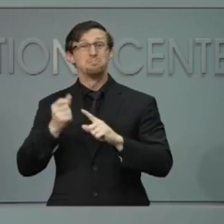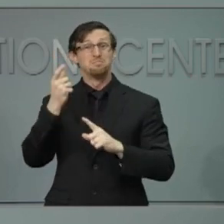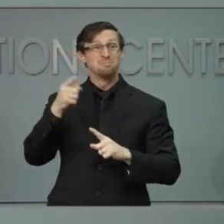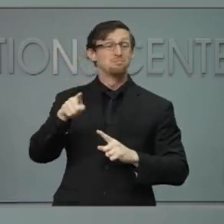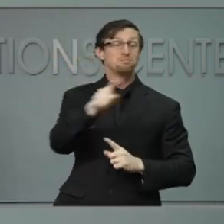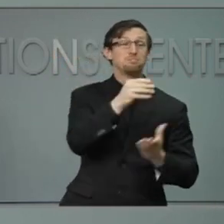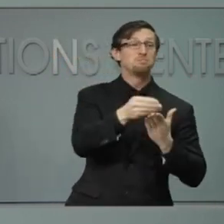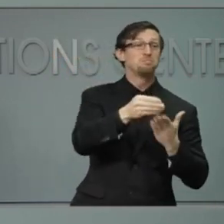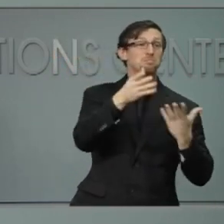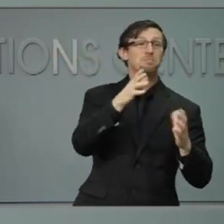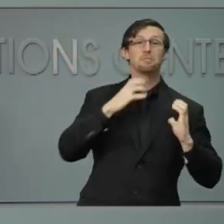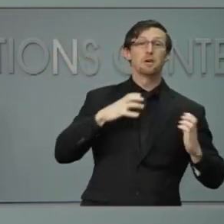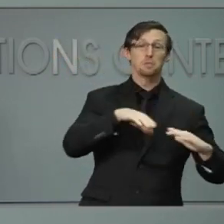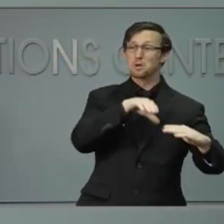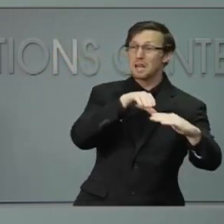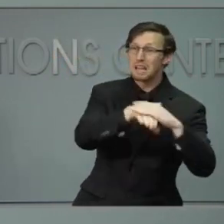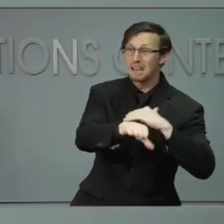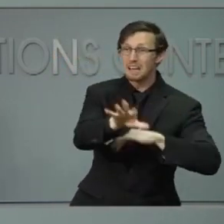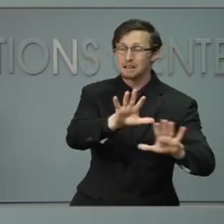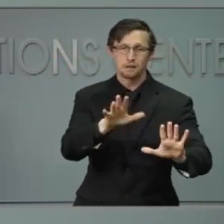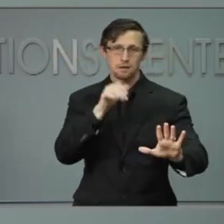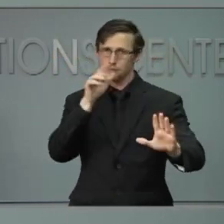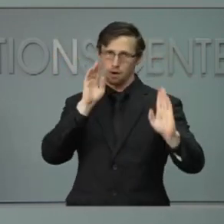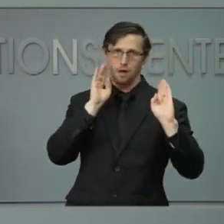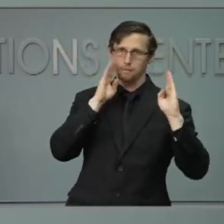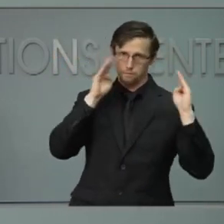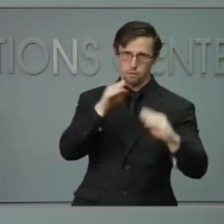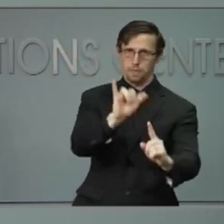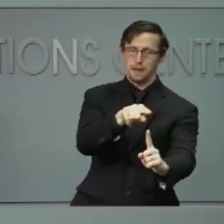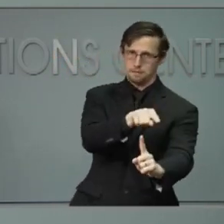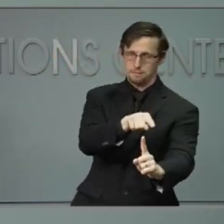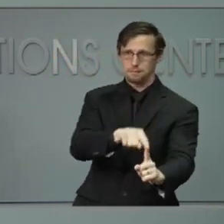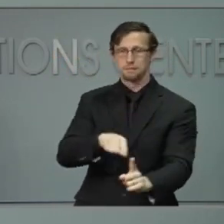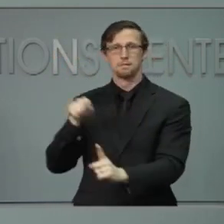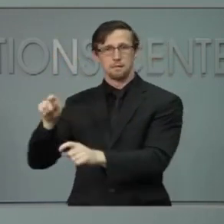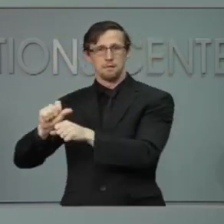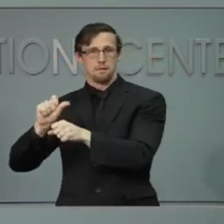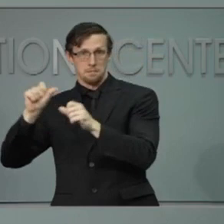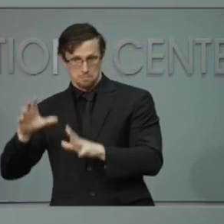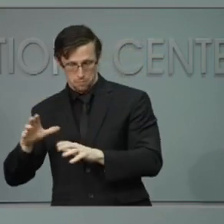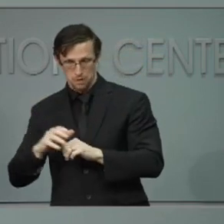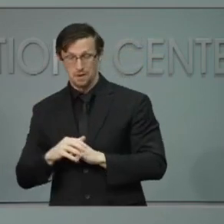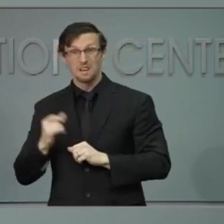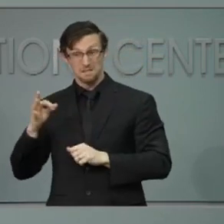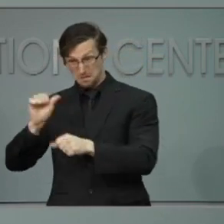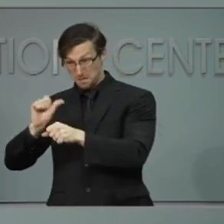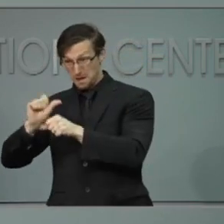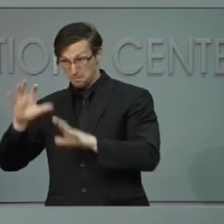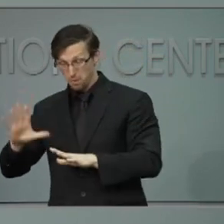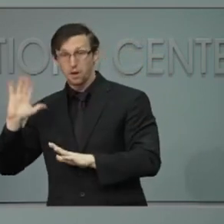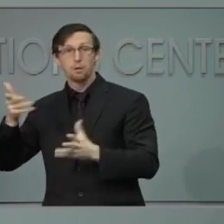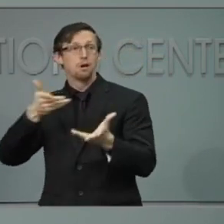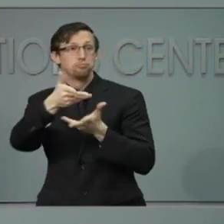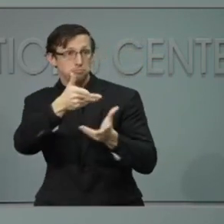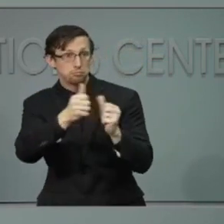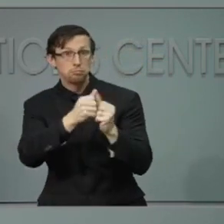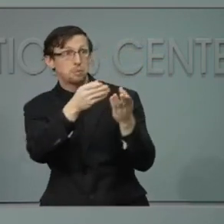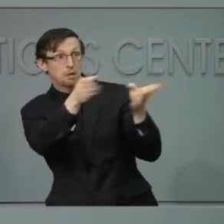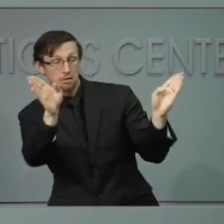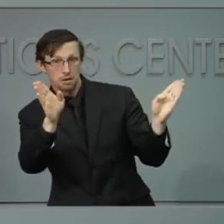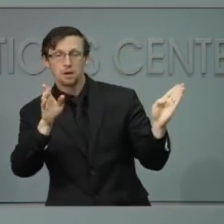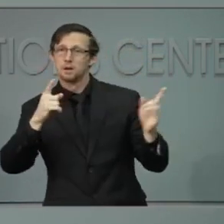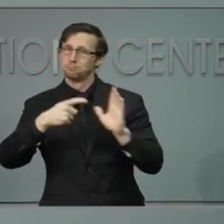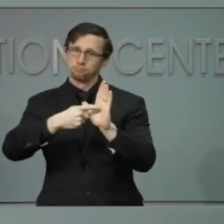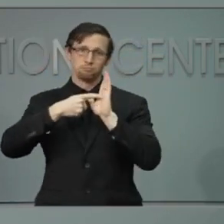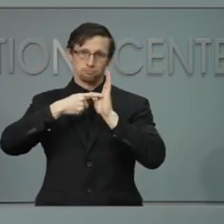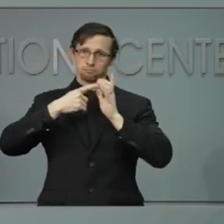actions of the general public. Any employee who is in contact with the general public must wear a face covering.